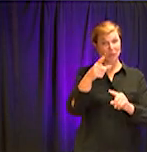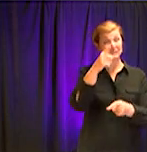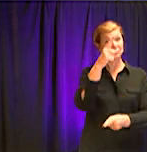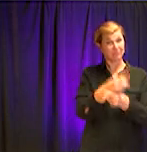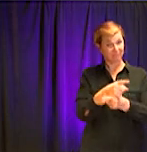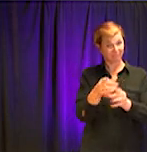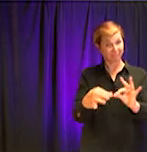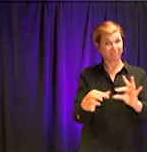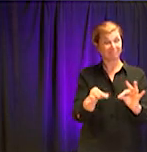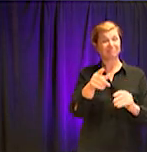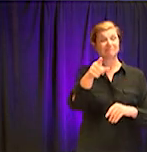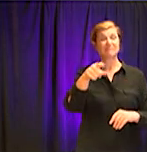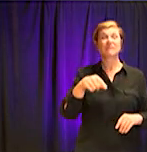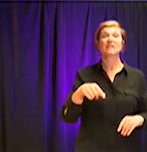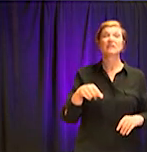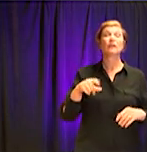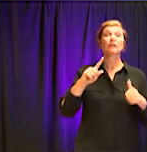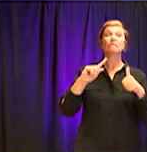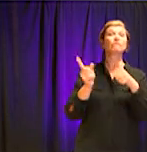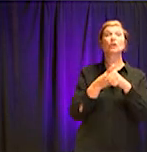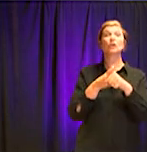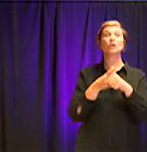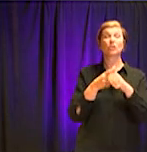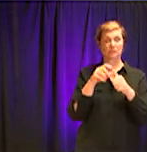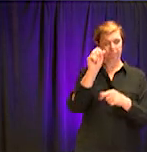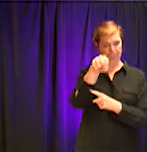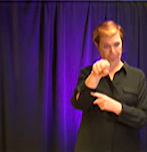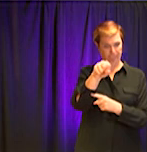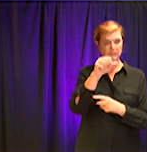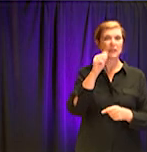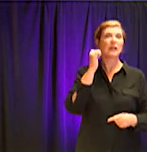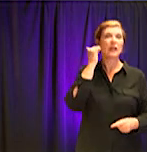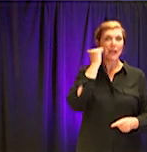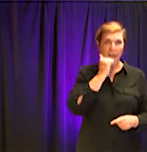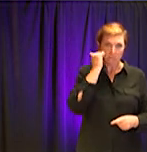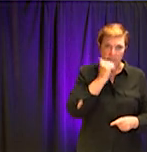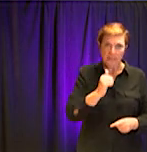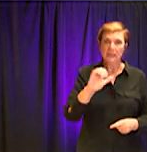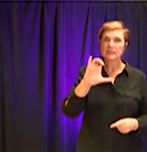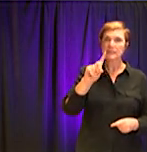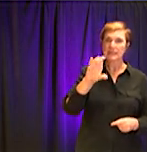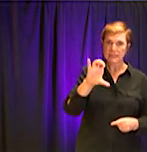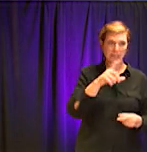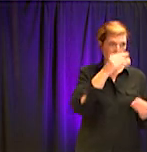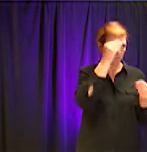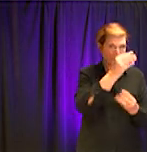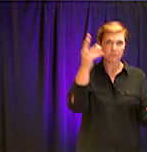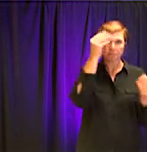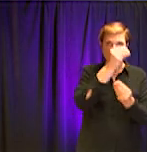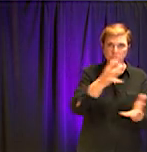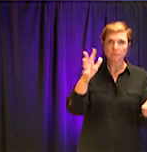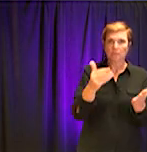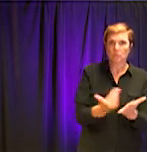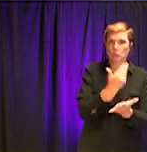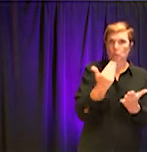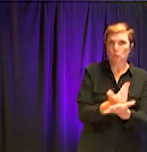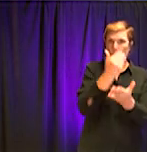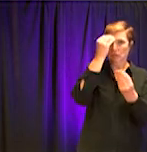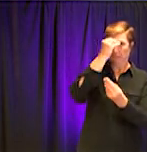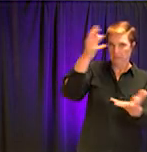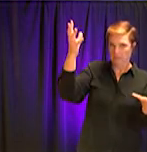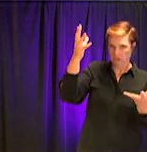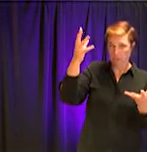Uh, so first of all, yes, you know, every day we're going to see some new information from CDC that's shared that better informs us about this outbreak.